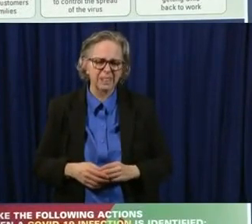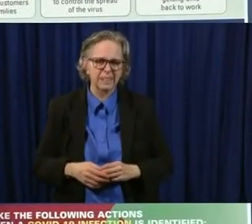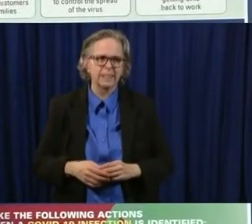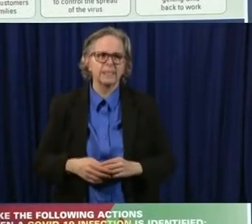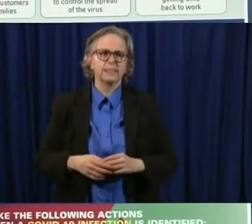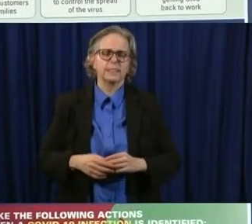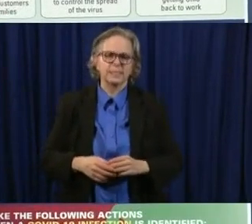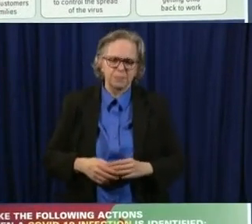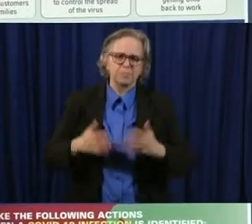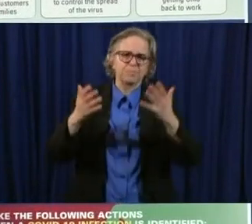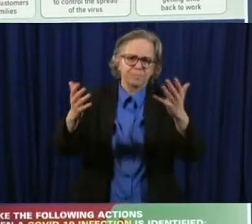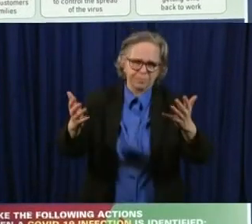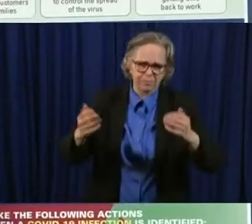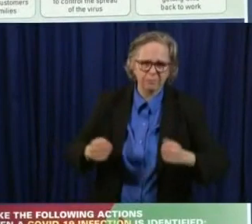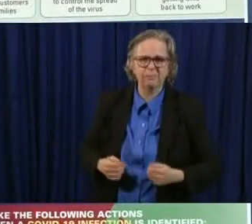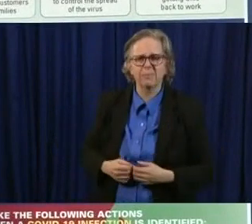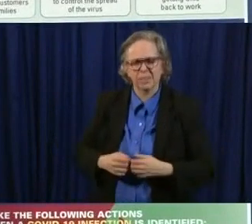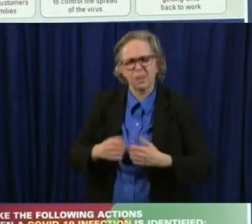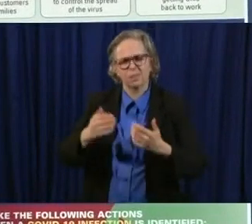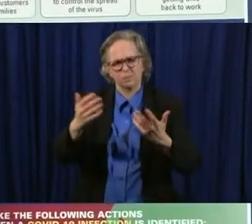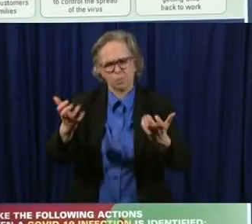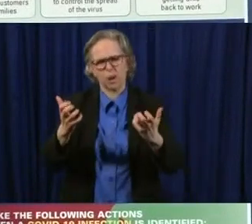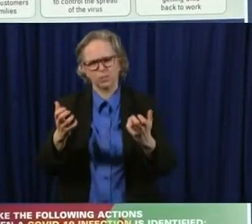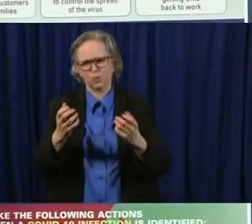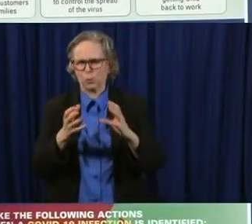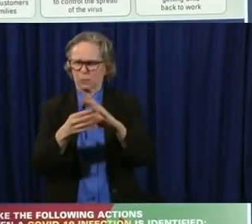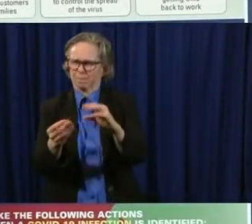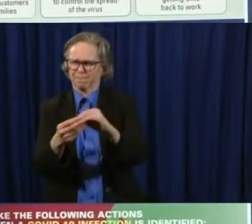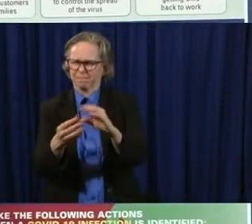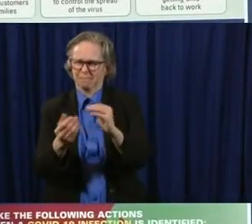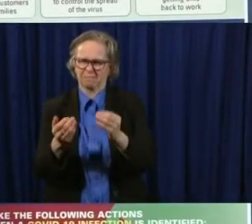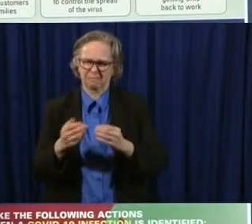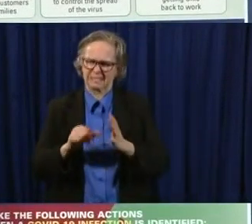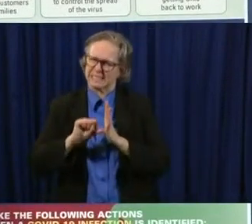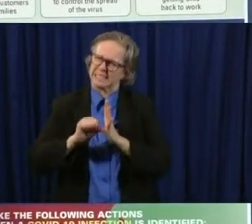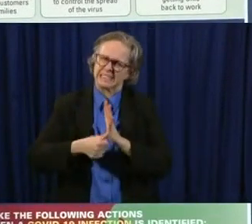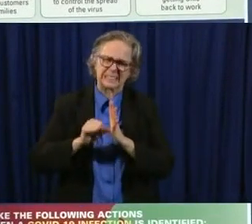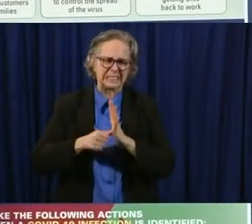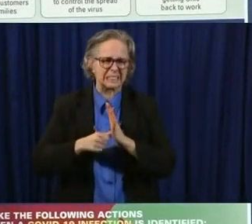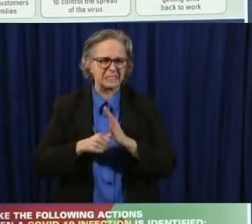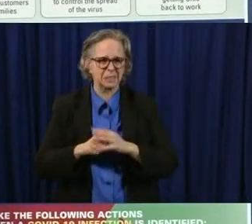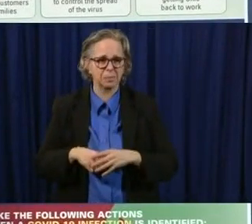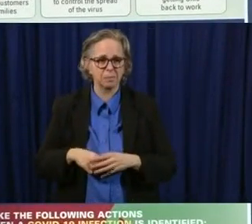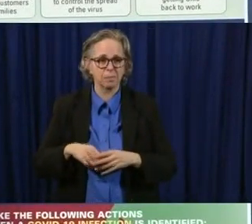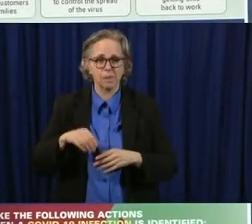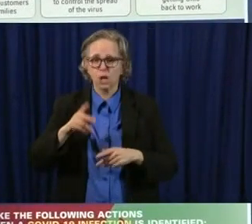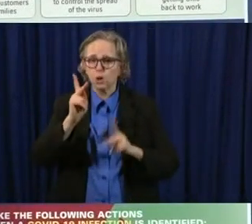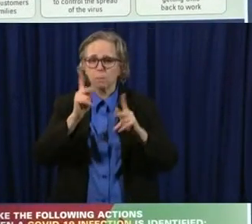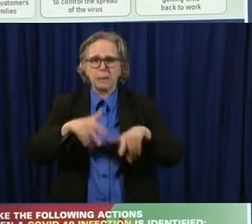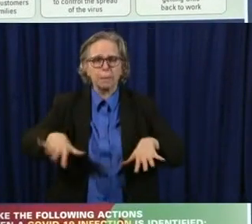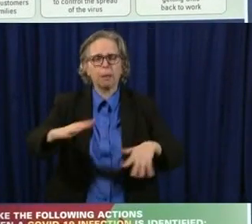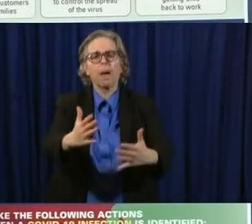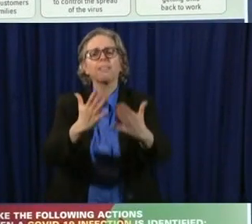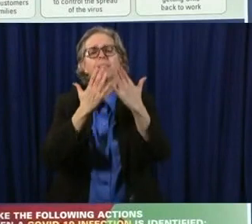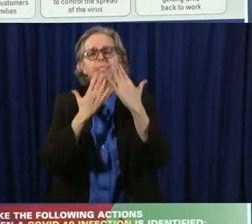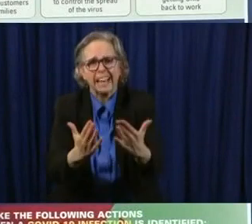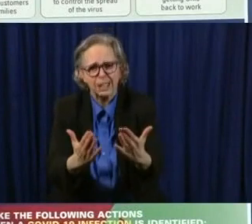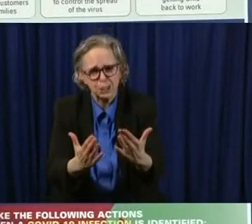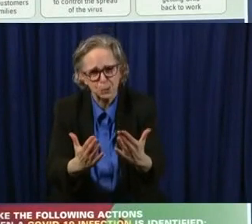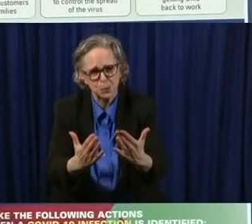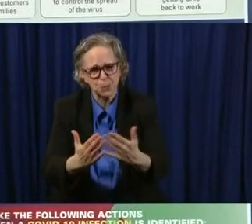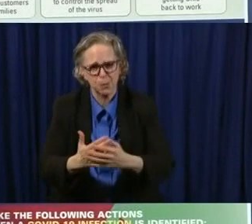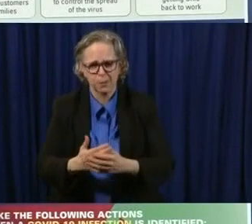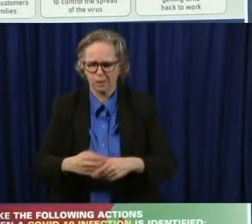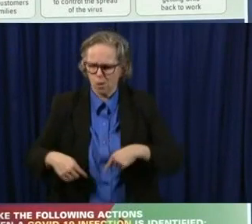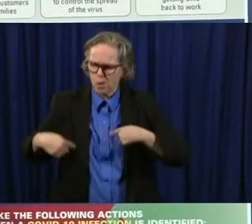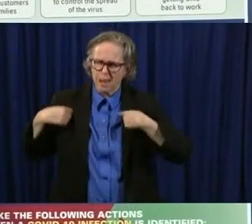so again, um, let me thank Ohioans. We've gotten this far, uh, we've got a ways to go. This is a, these are